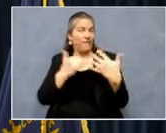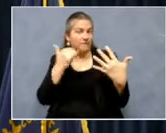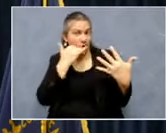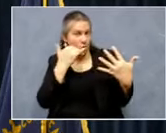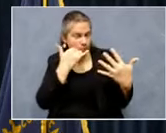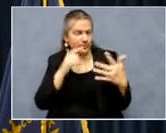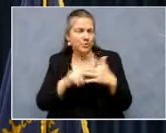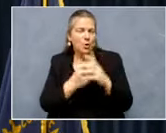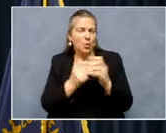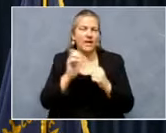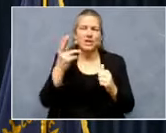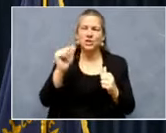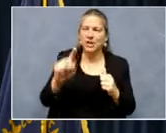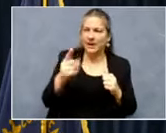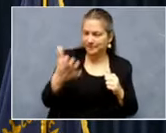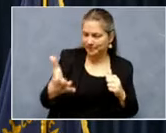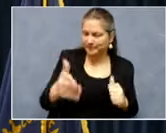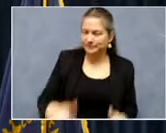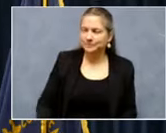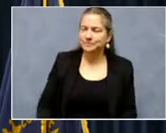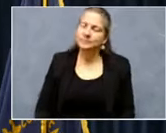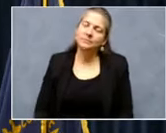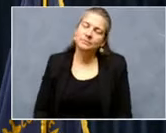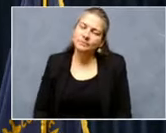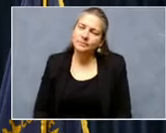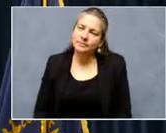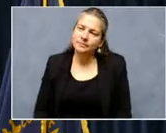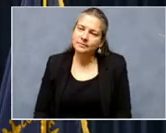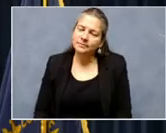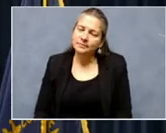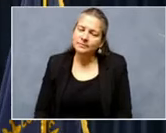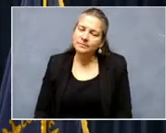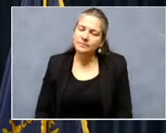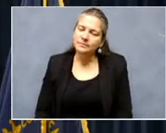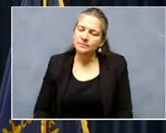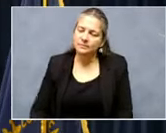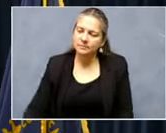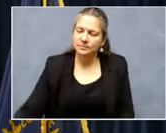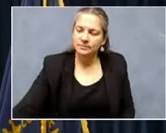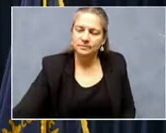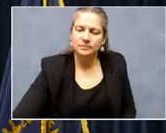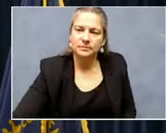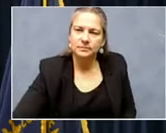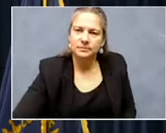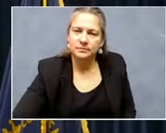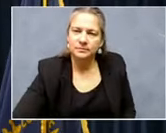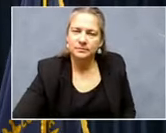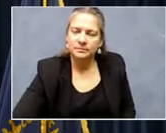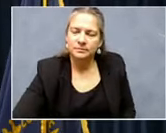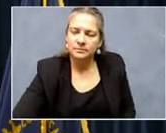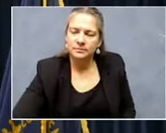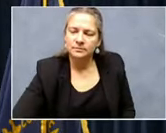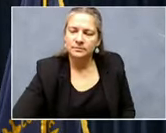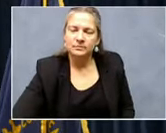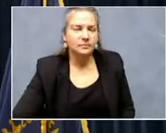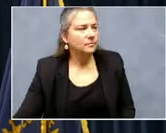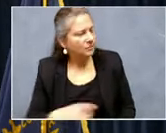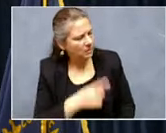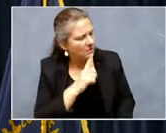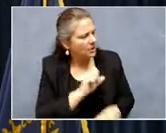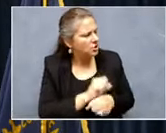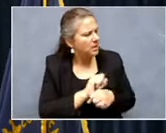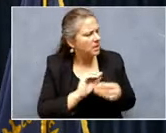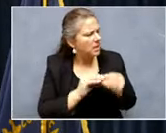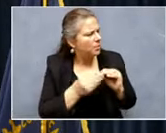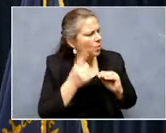with Chad Hedrick from WKYT. John, we're going back to the job numbers that you just showed. There's recent report